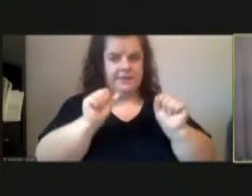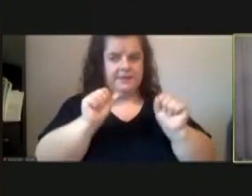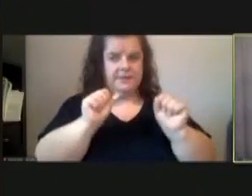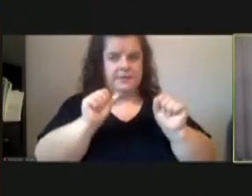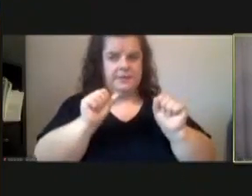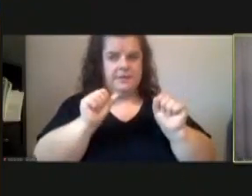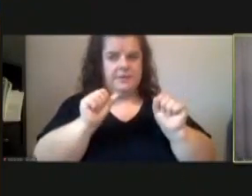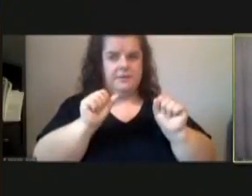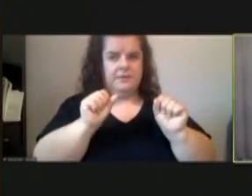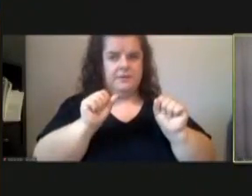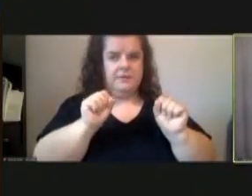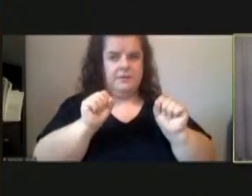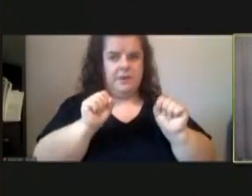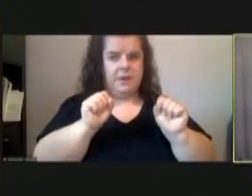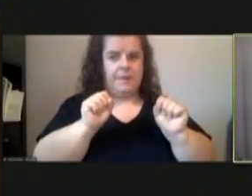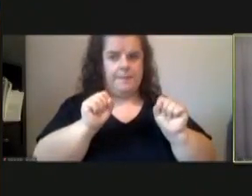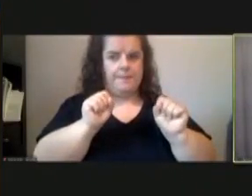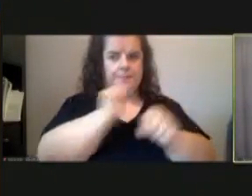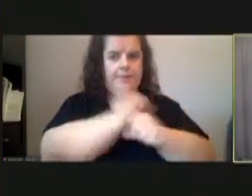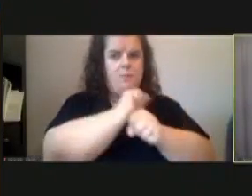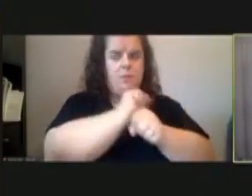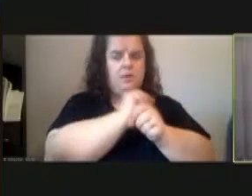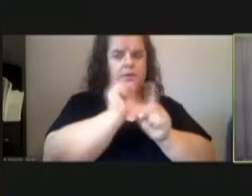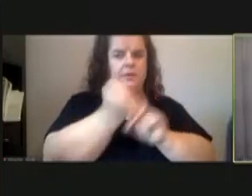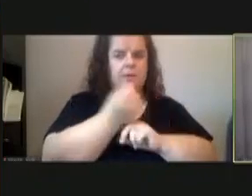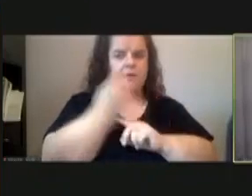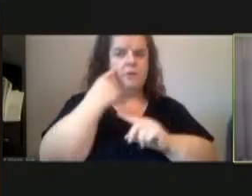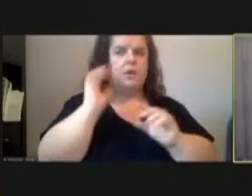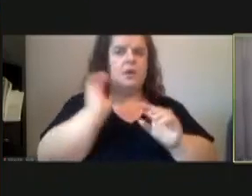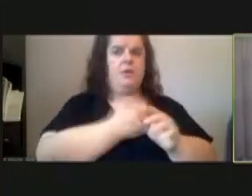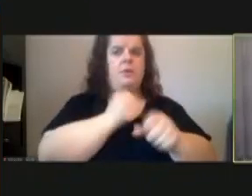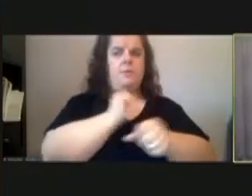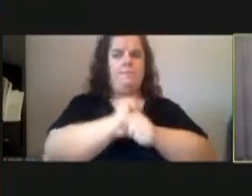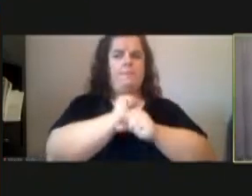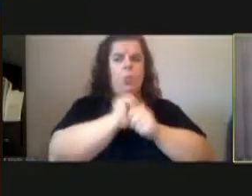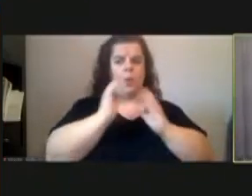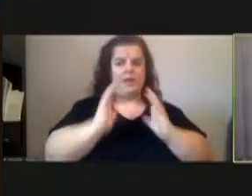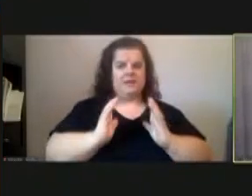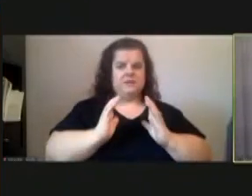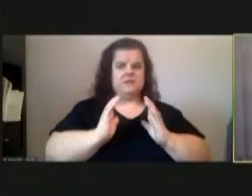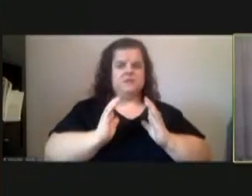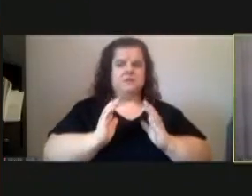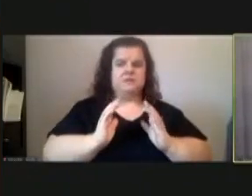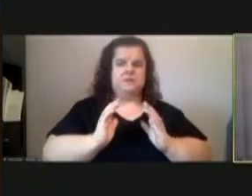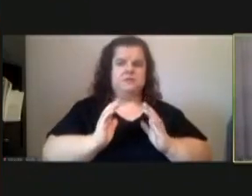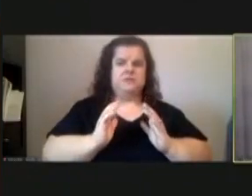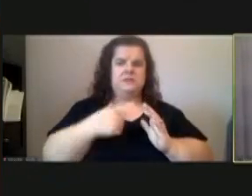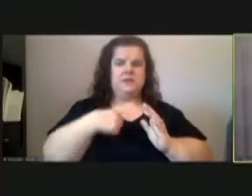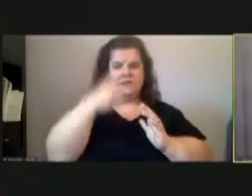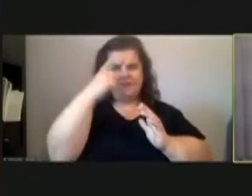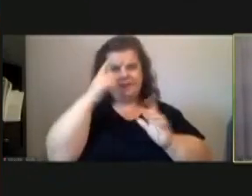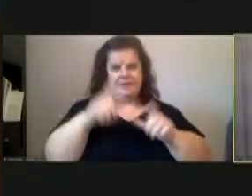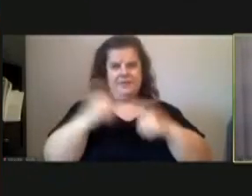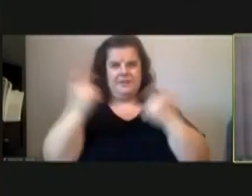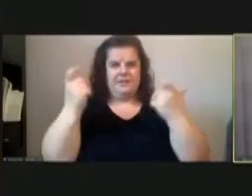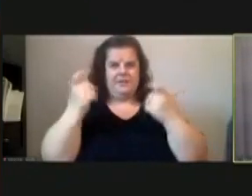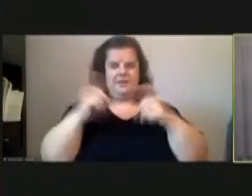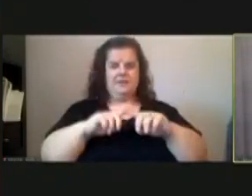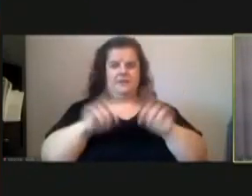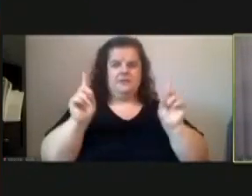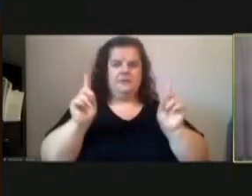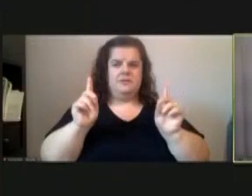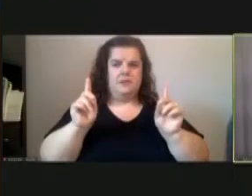secure working conditions for our employees um there was a significant difference in